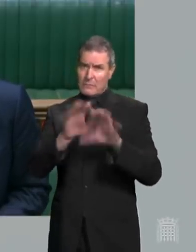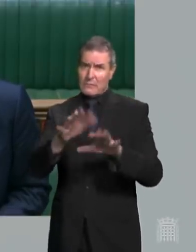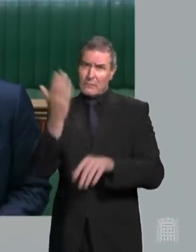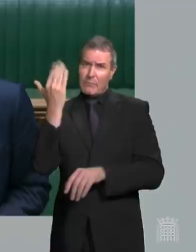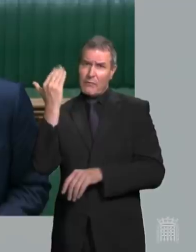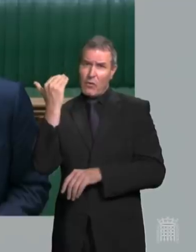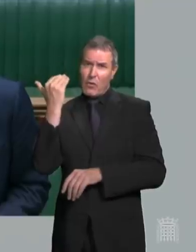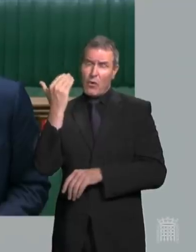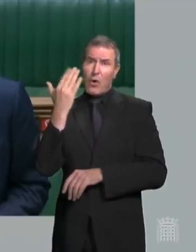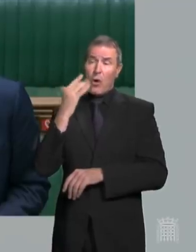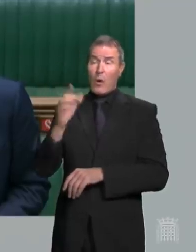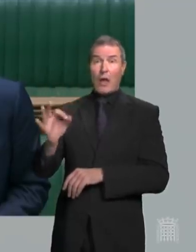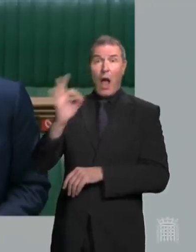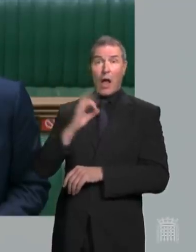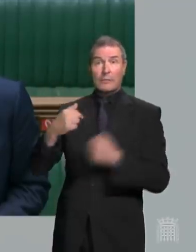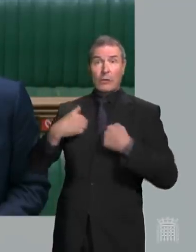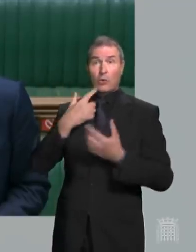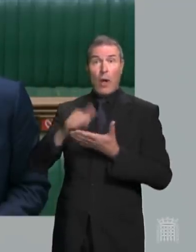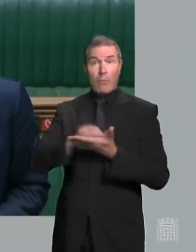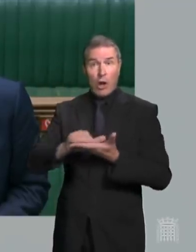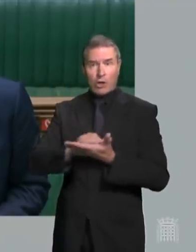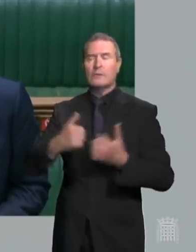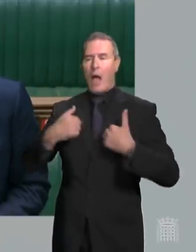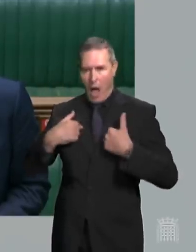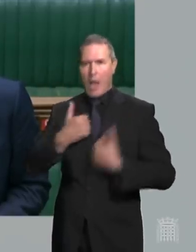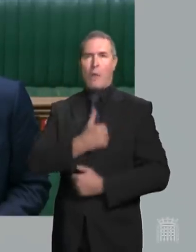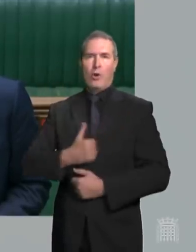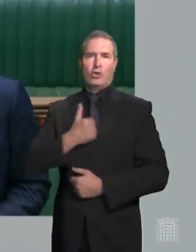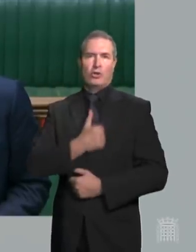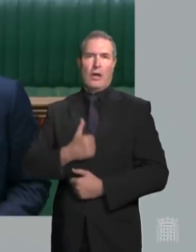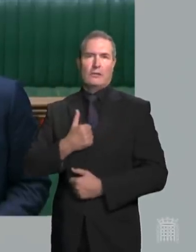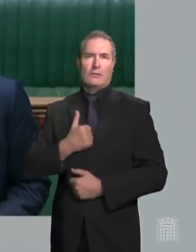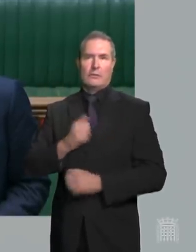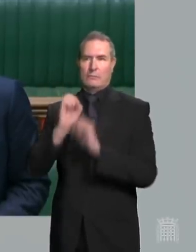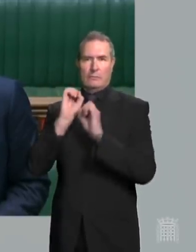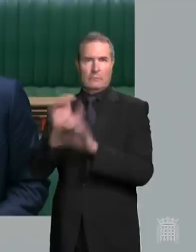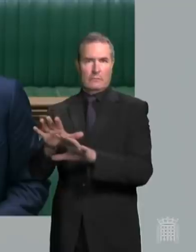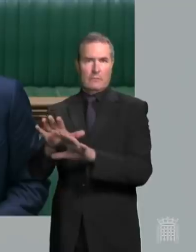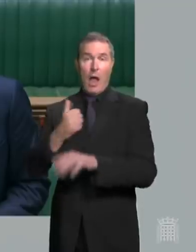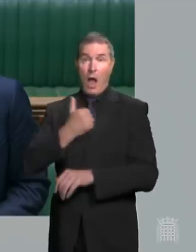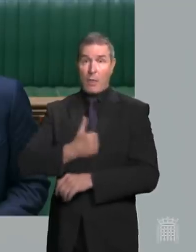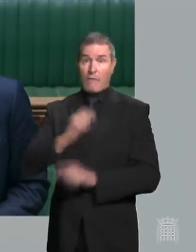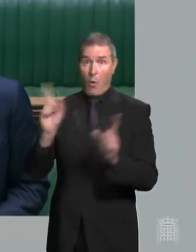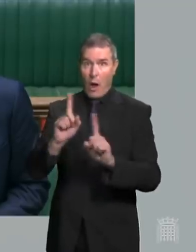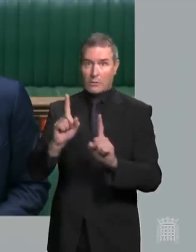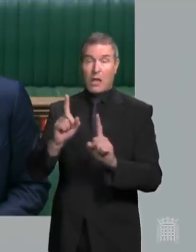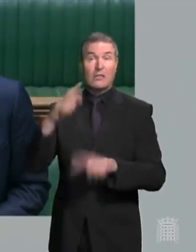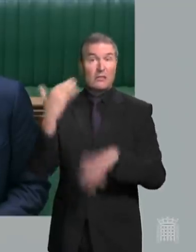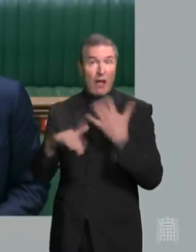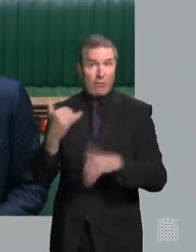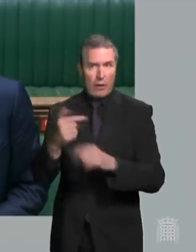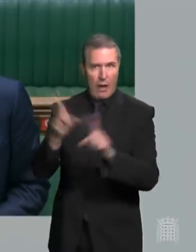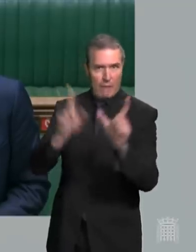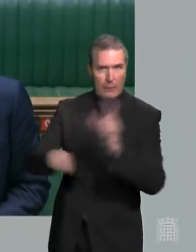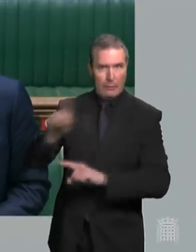he asks me to apologise I do I apologise for the suffering that the people of this country